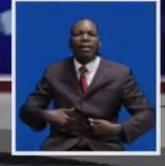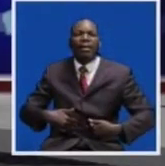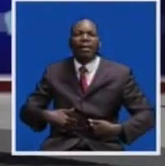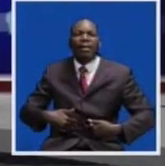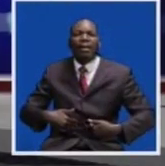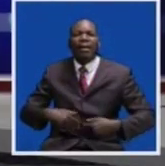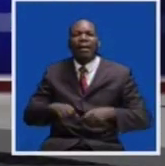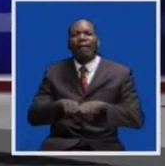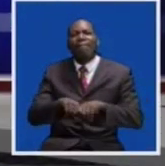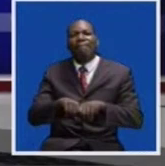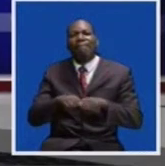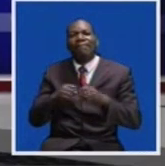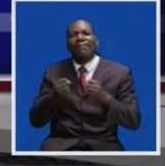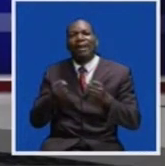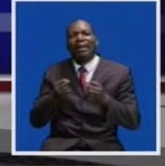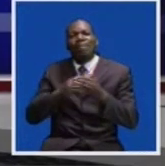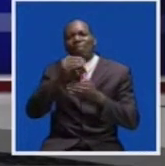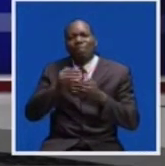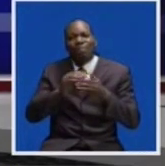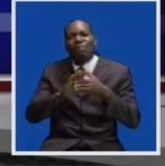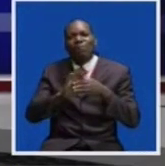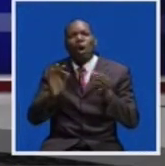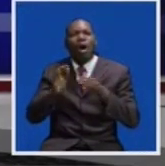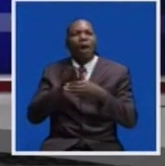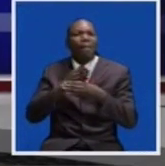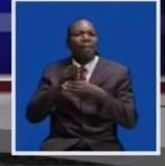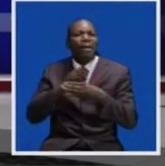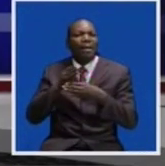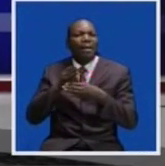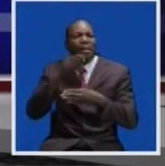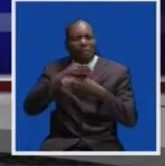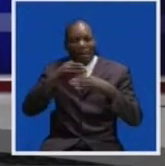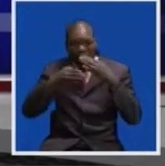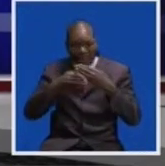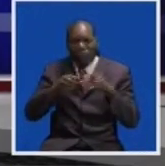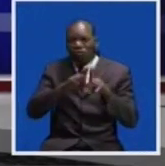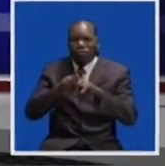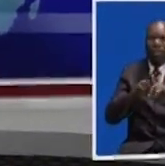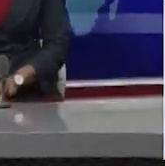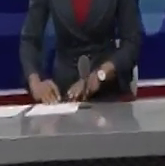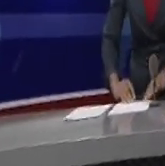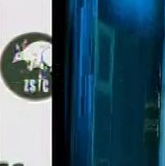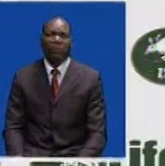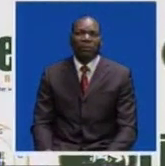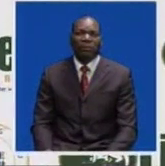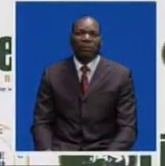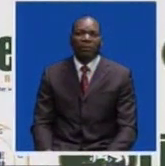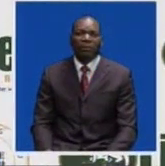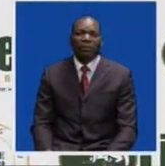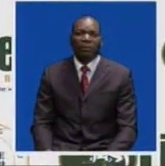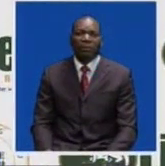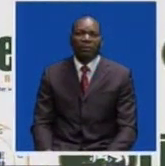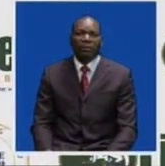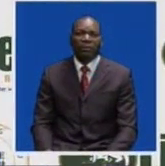We go for another commercial break and when we come back, we have business and construction news. Stay tuned. Business